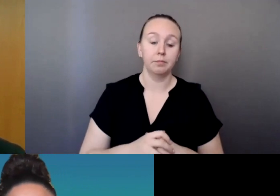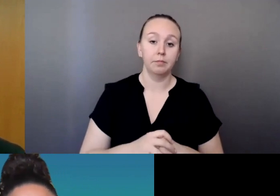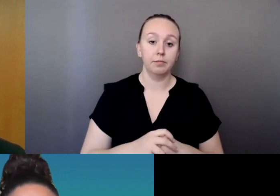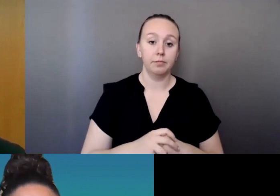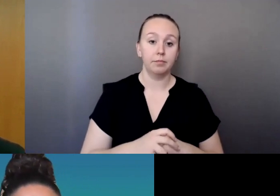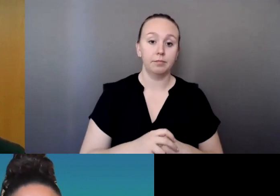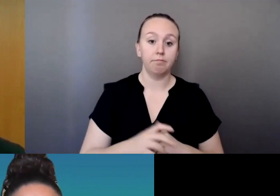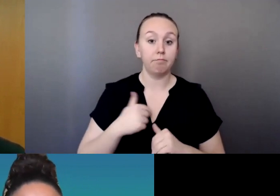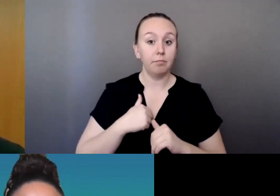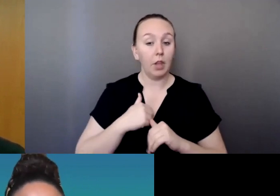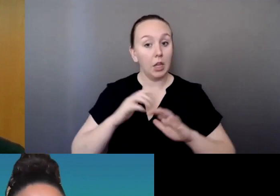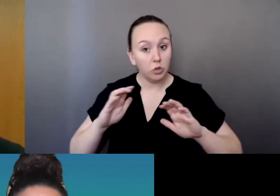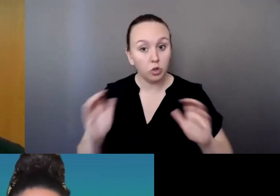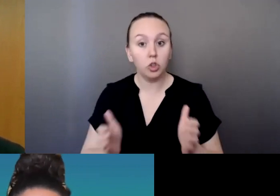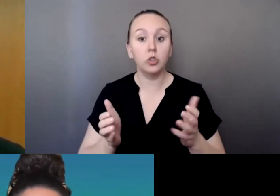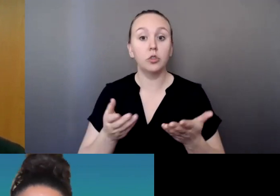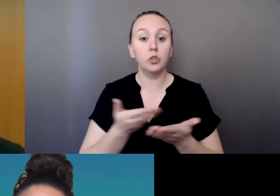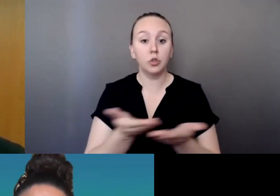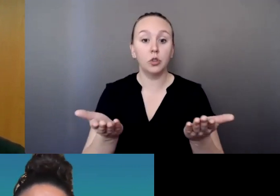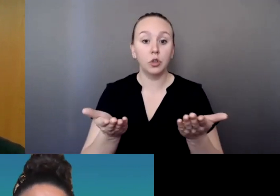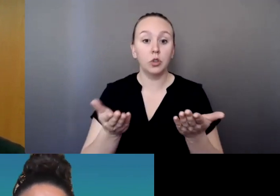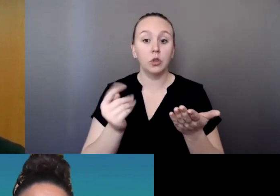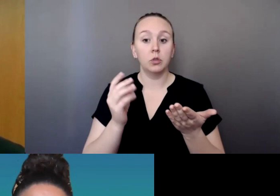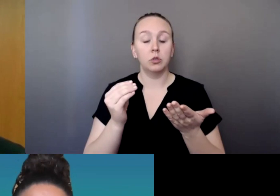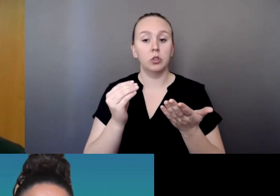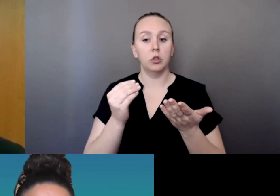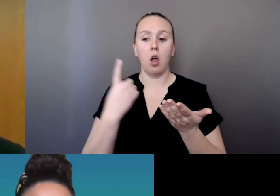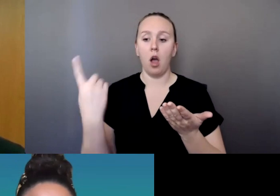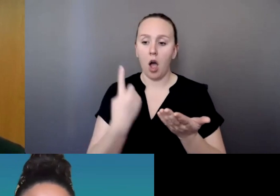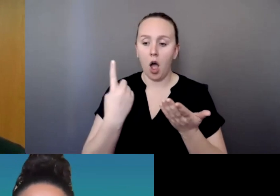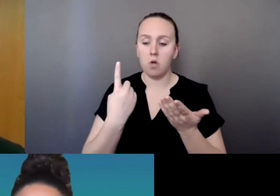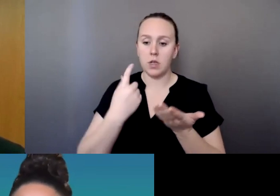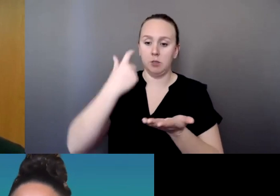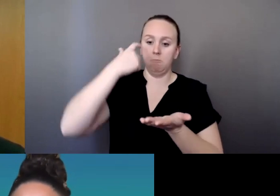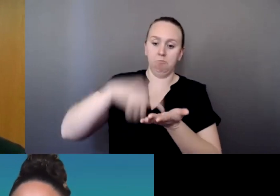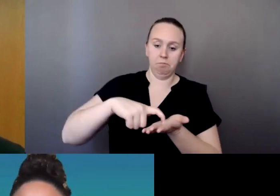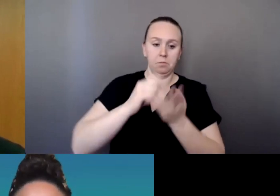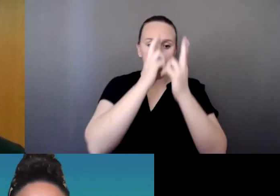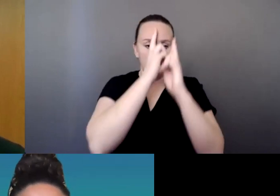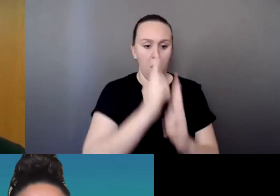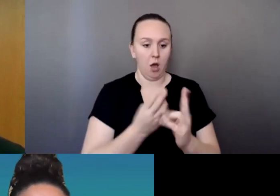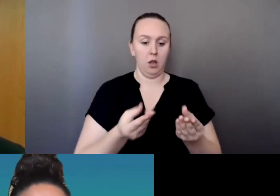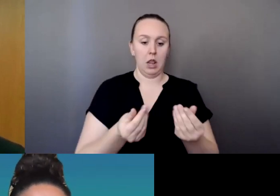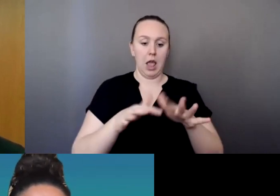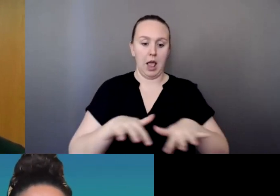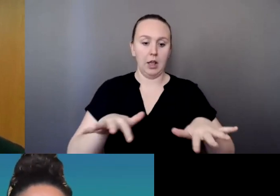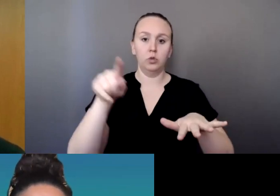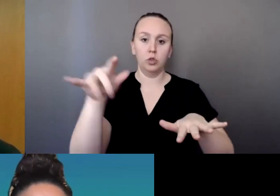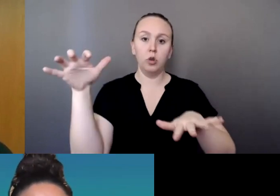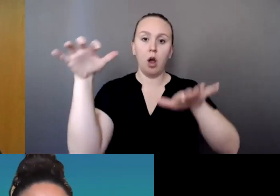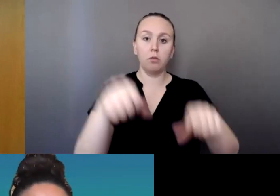I encourage you all to make a practice of acknowledging the homelands on which you occupy. It is both a political